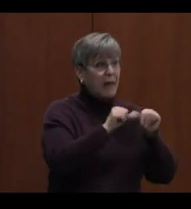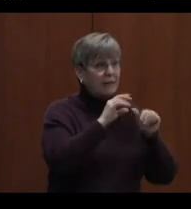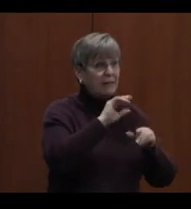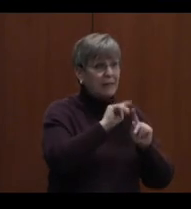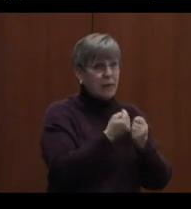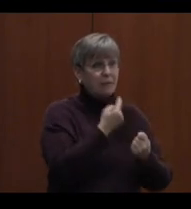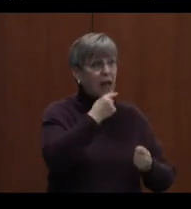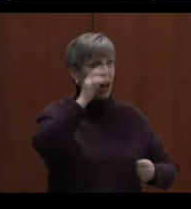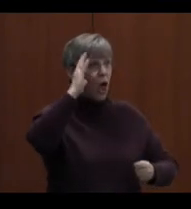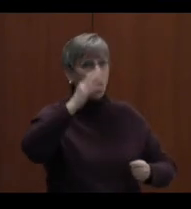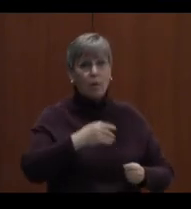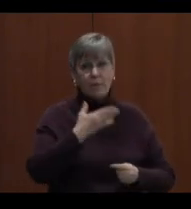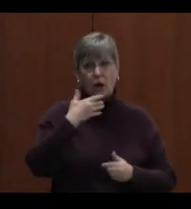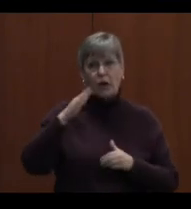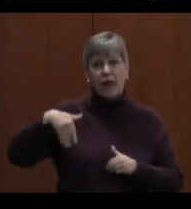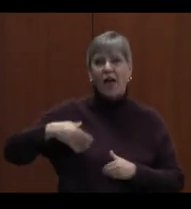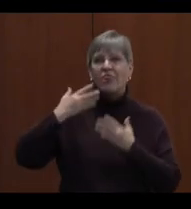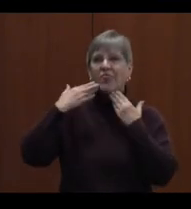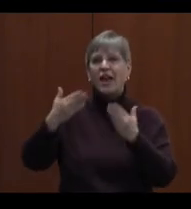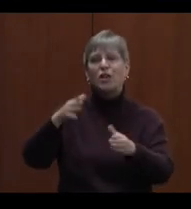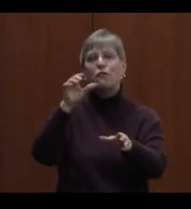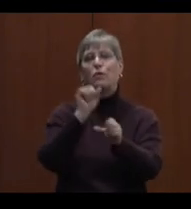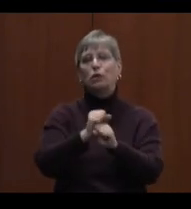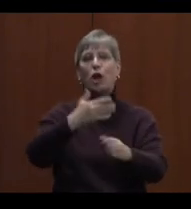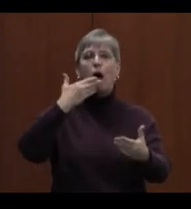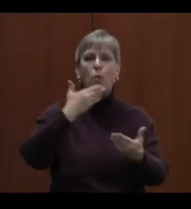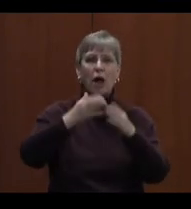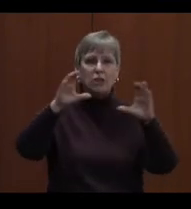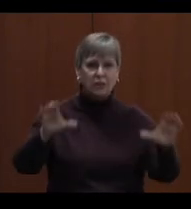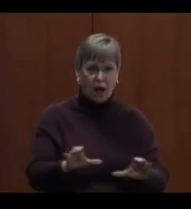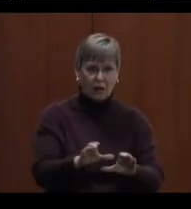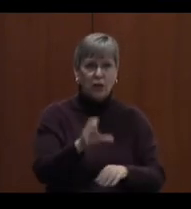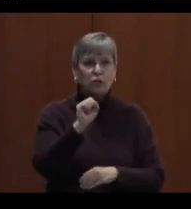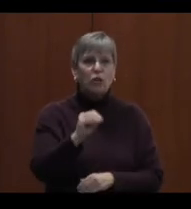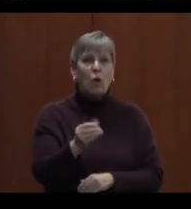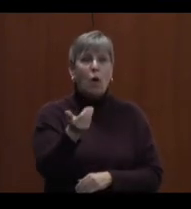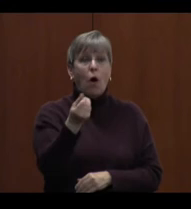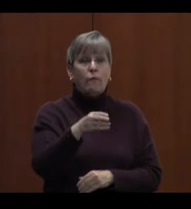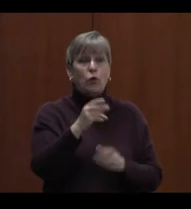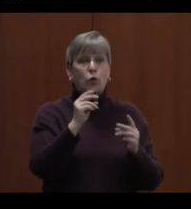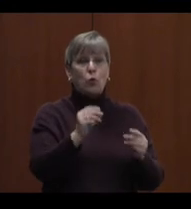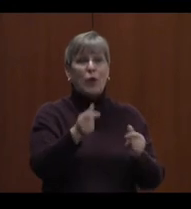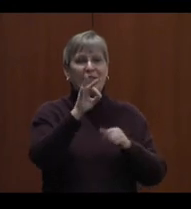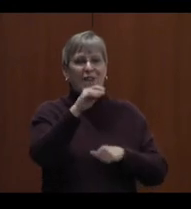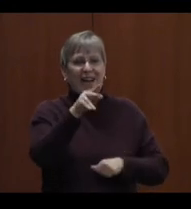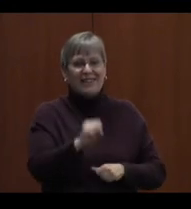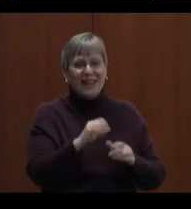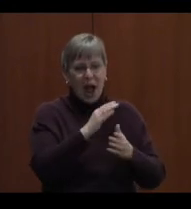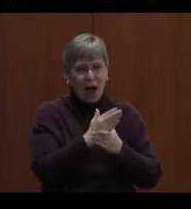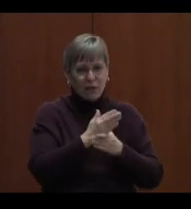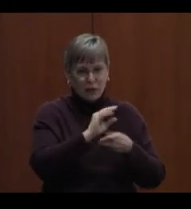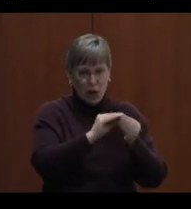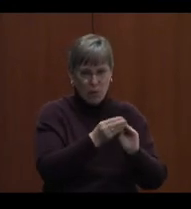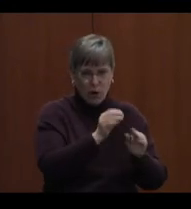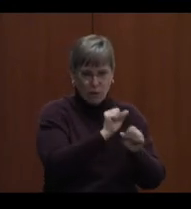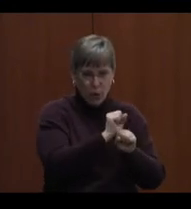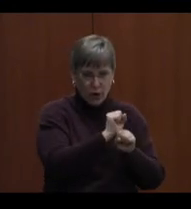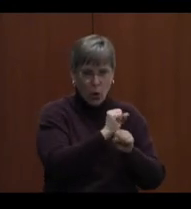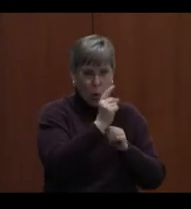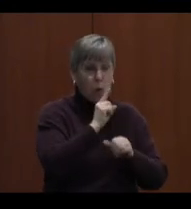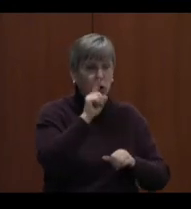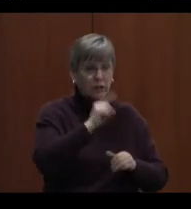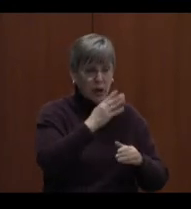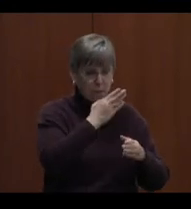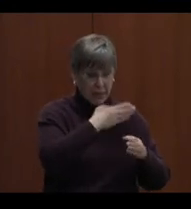or better yet, thank you for a job well done. So just a couple quick facts. The average number of work orders completed per day